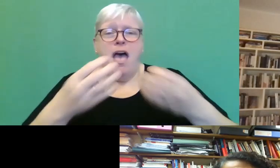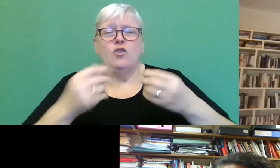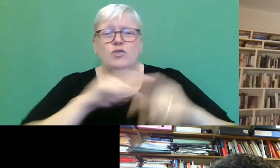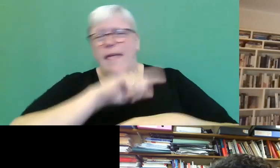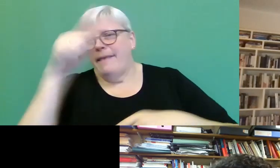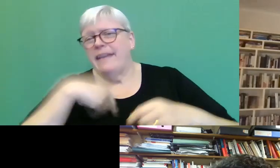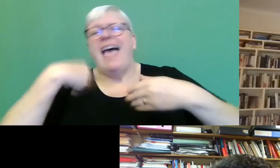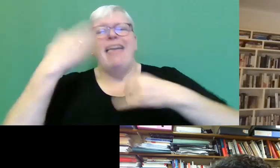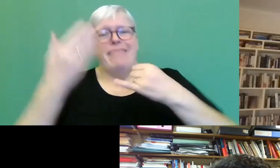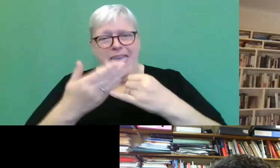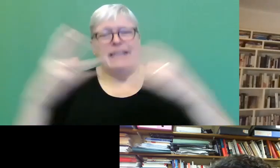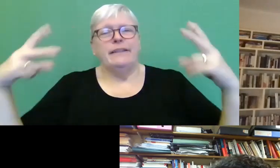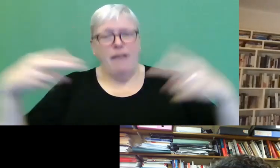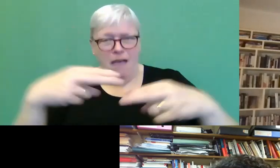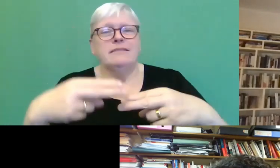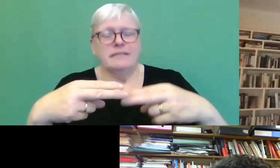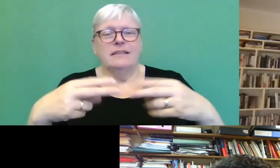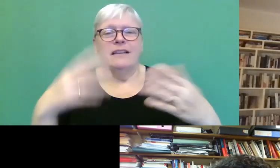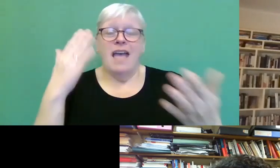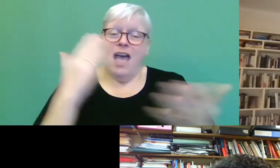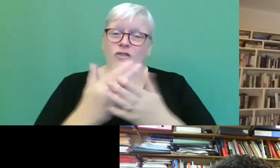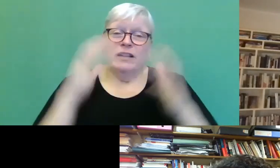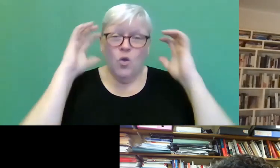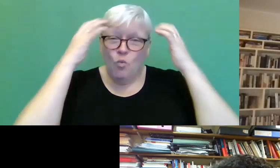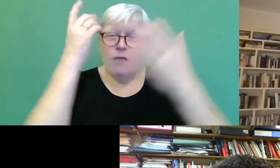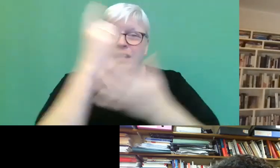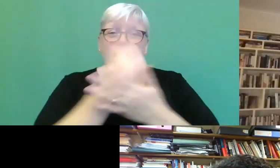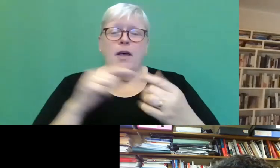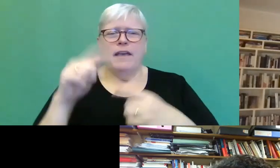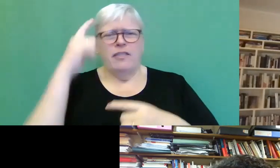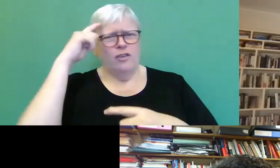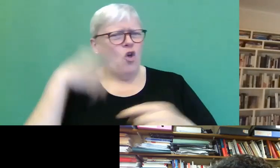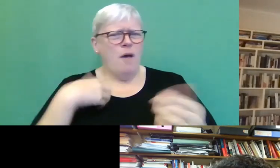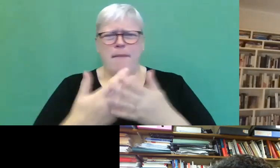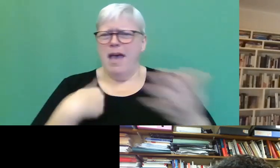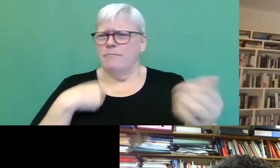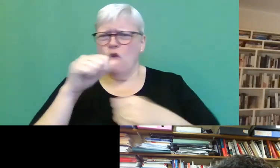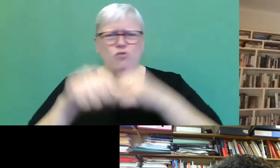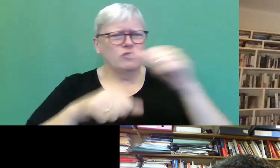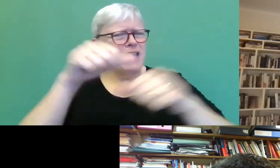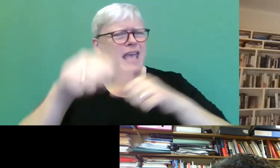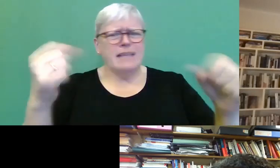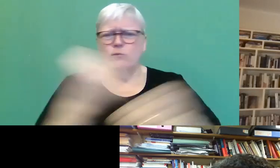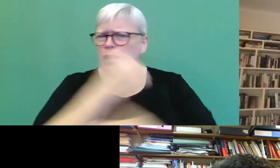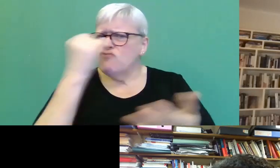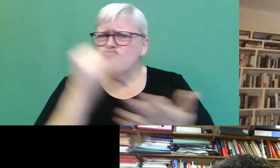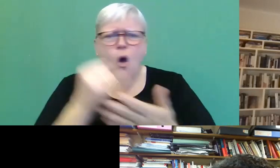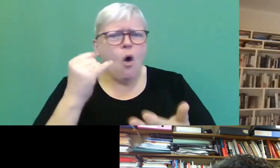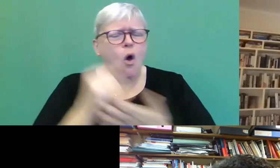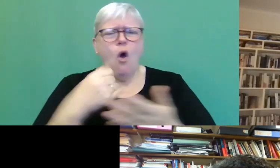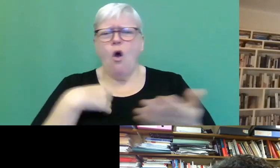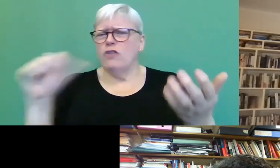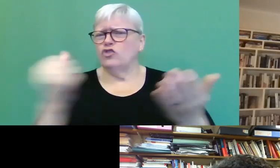And that was the, I really, really worried about that. And I thought, this is not my process. I'm doing it wrong. This is not how it should be.